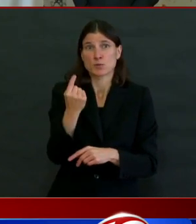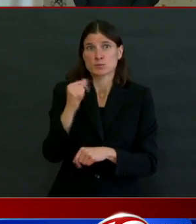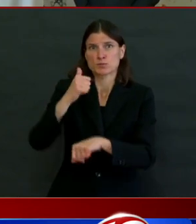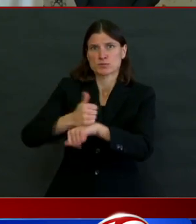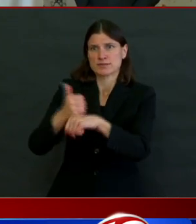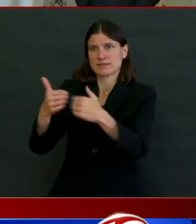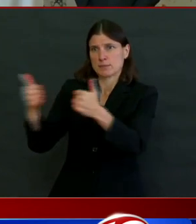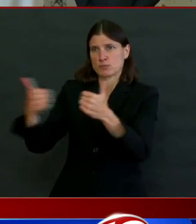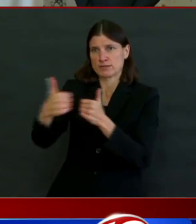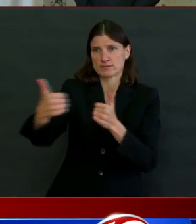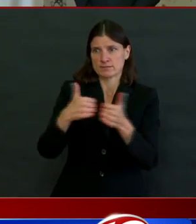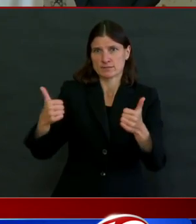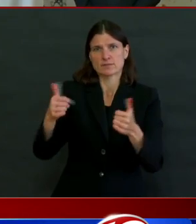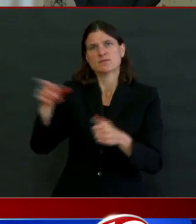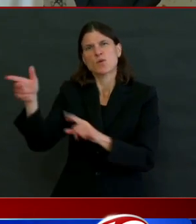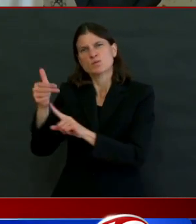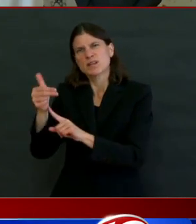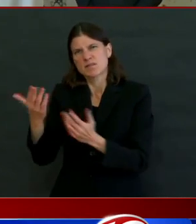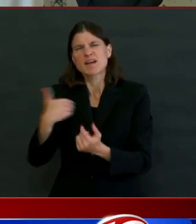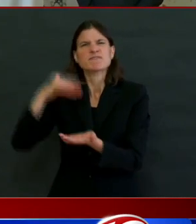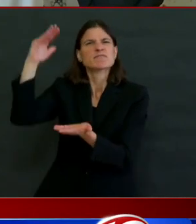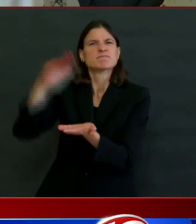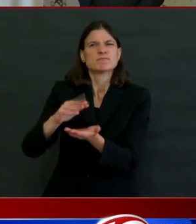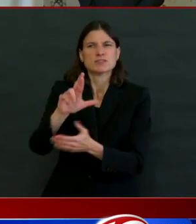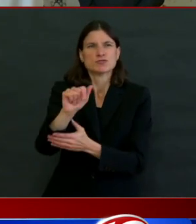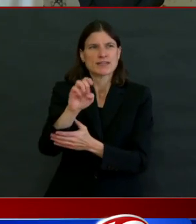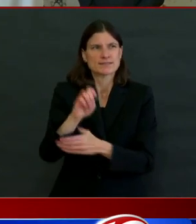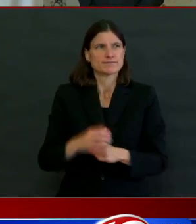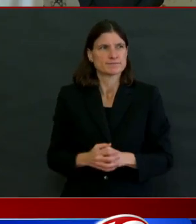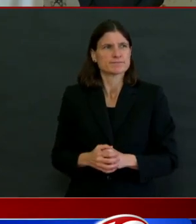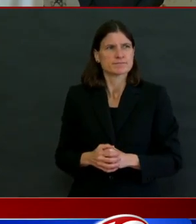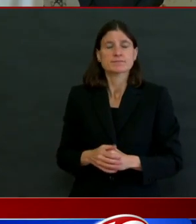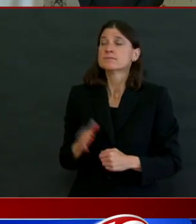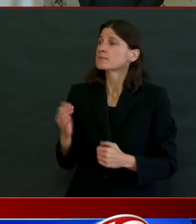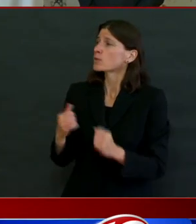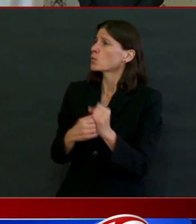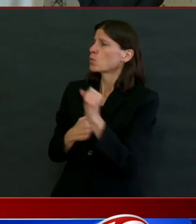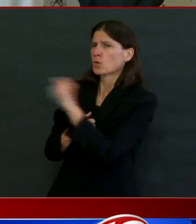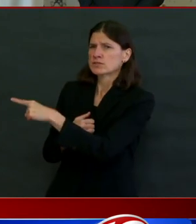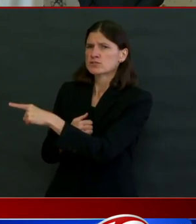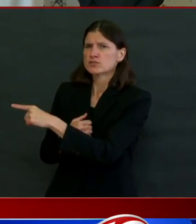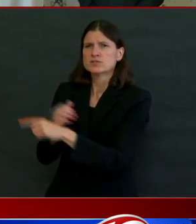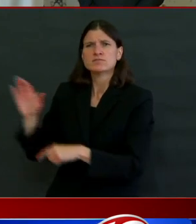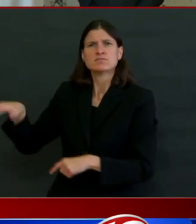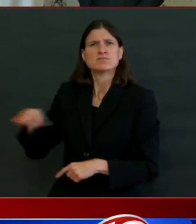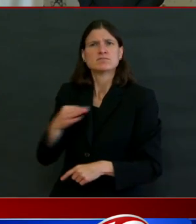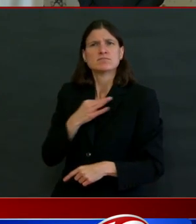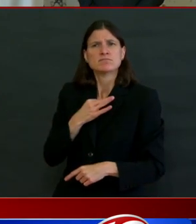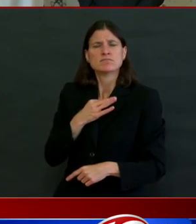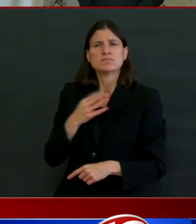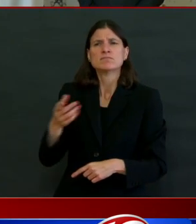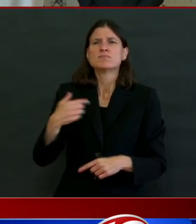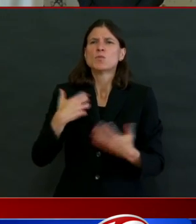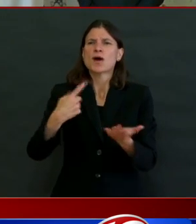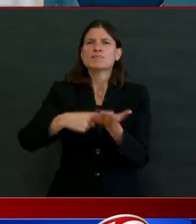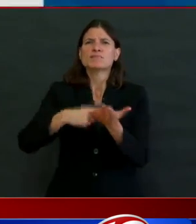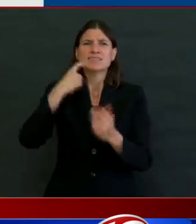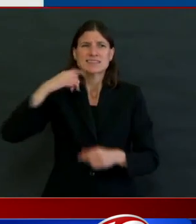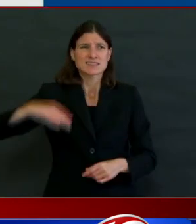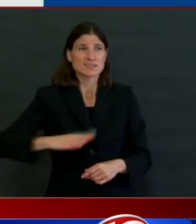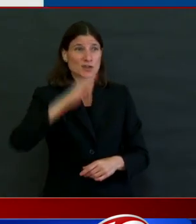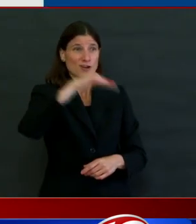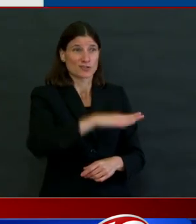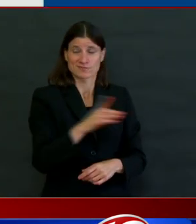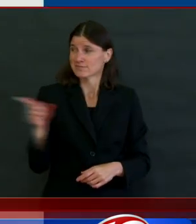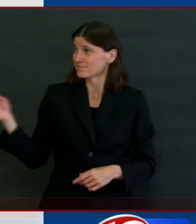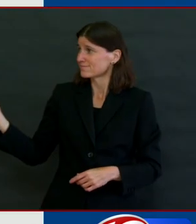released yesterday. The blue line, best scenario model revealed yesterday appears to predict Rhode Island should have about 1,000 hospitalizations